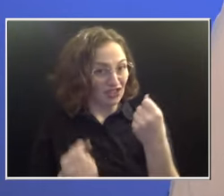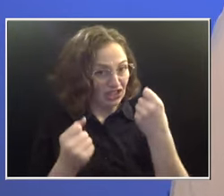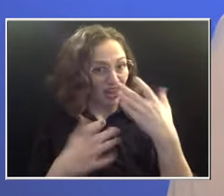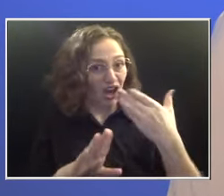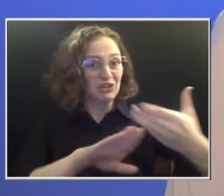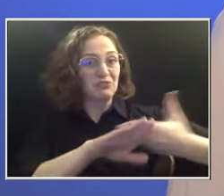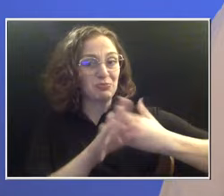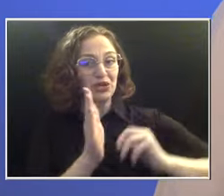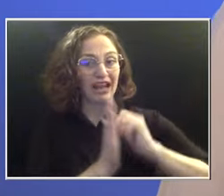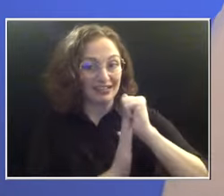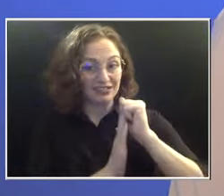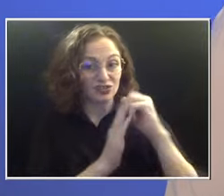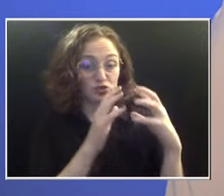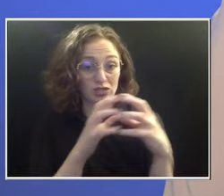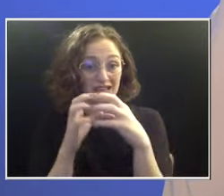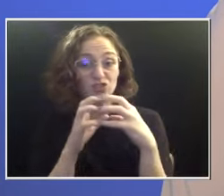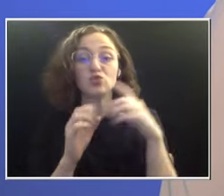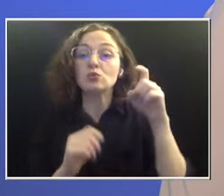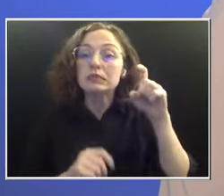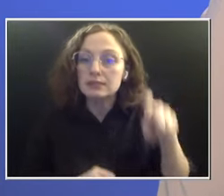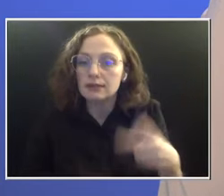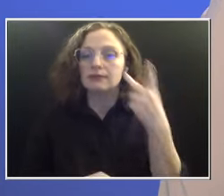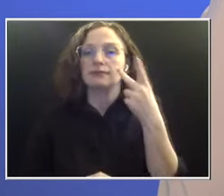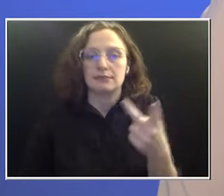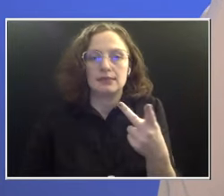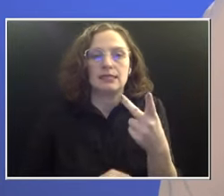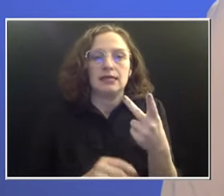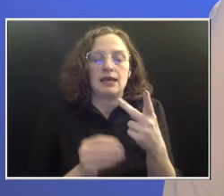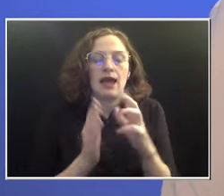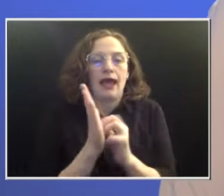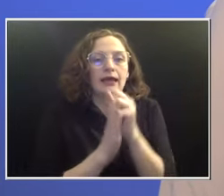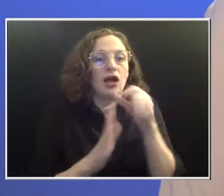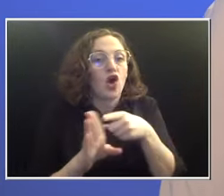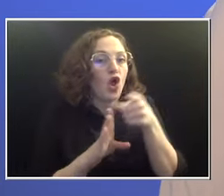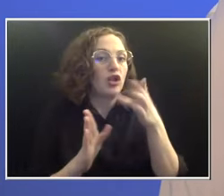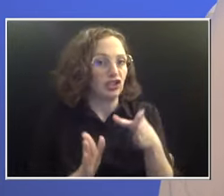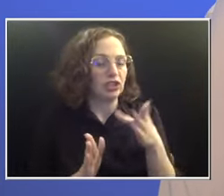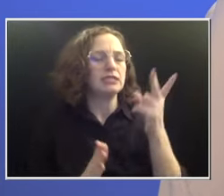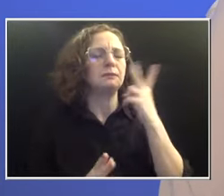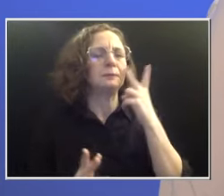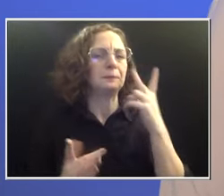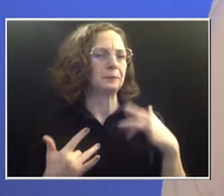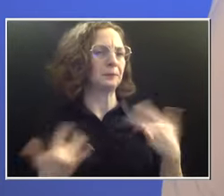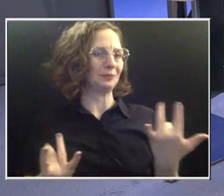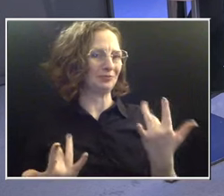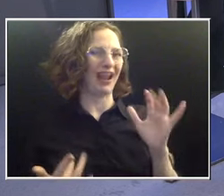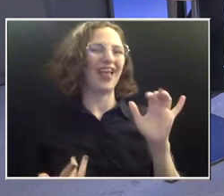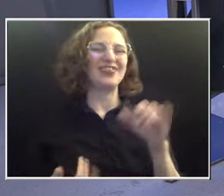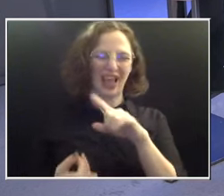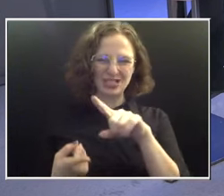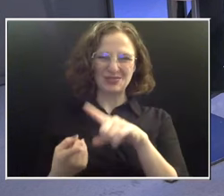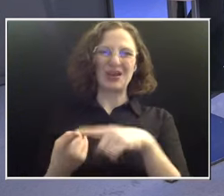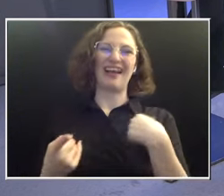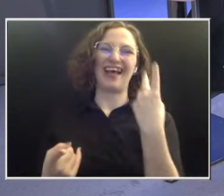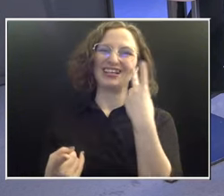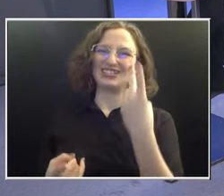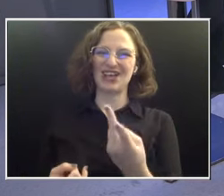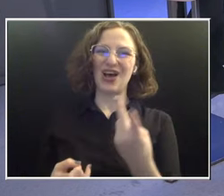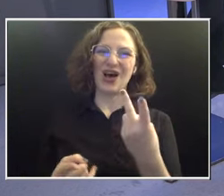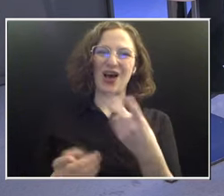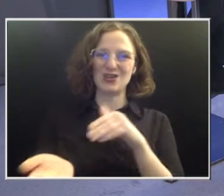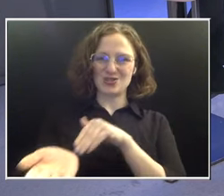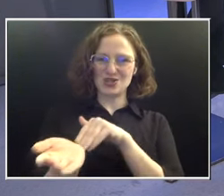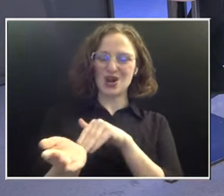oncologist to see exactly what's going on. And so that was when I was handed over to Dr. Jewell. These are all words you just don't expect to see.